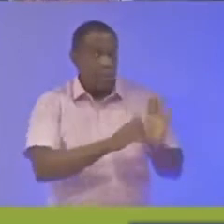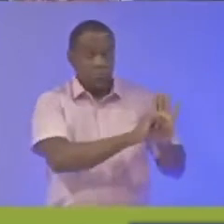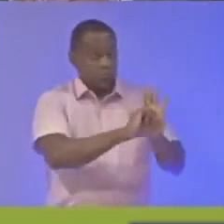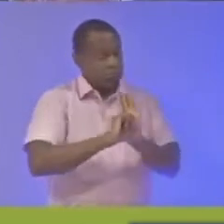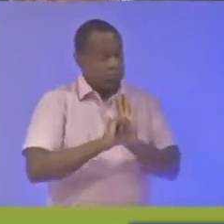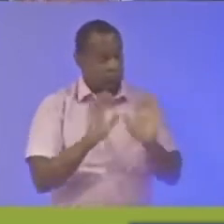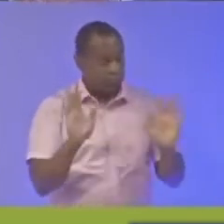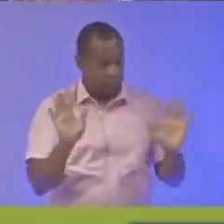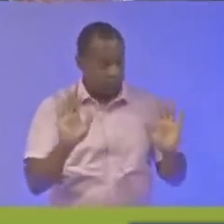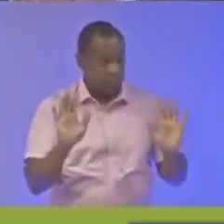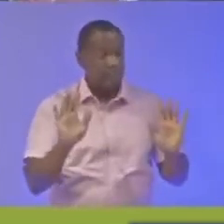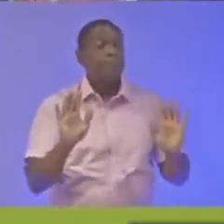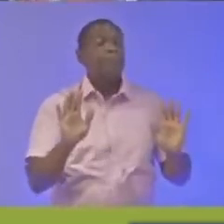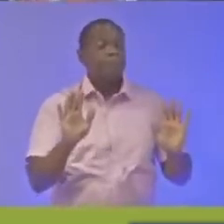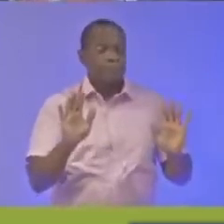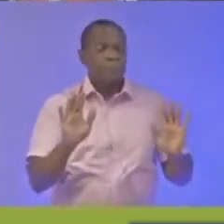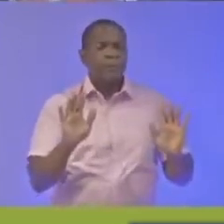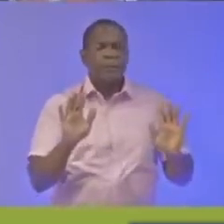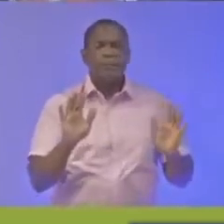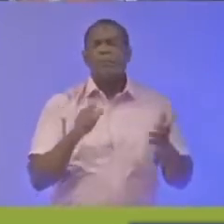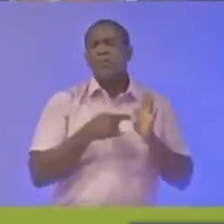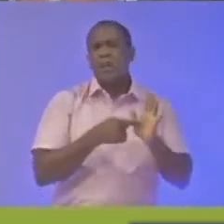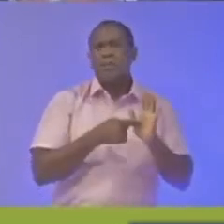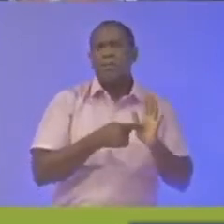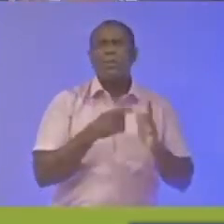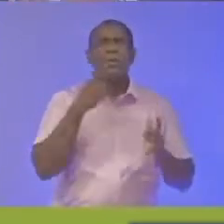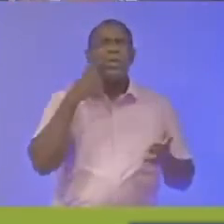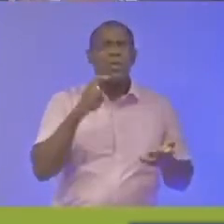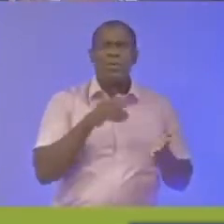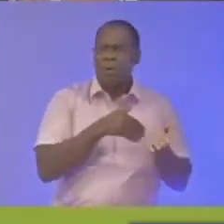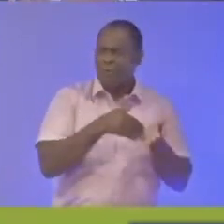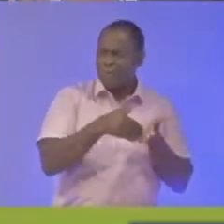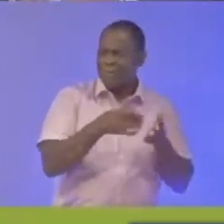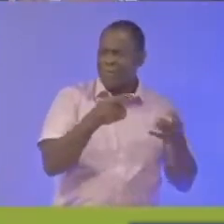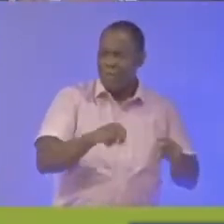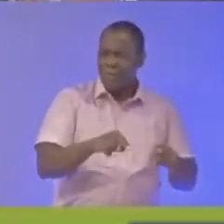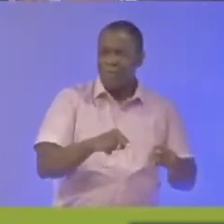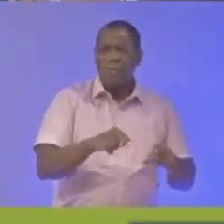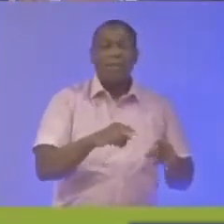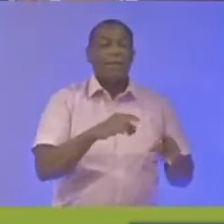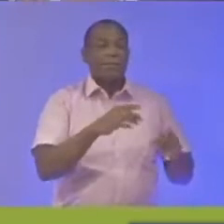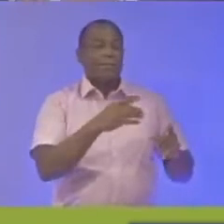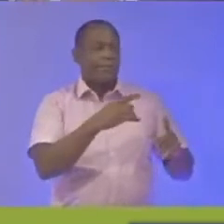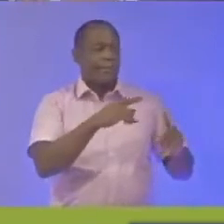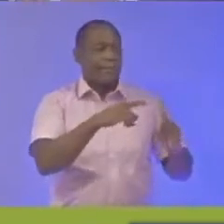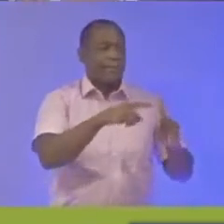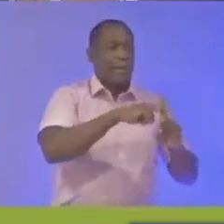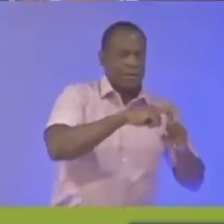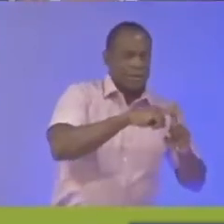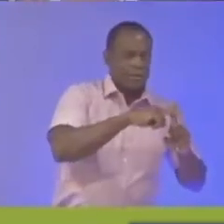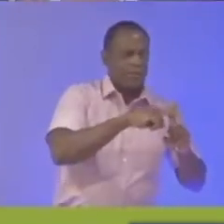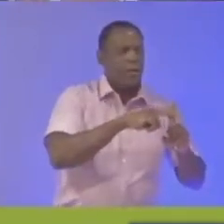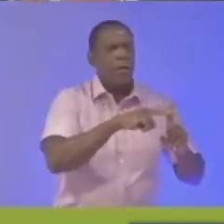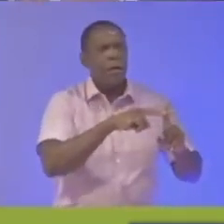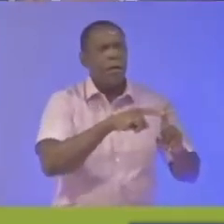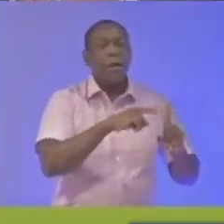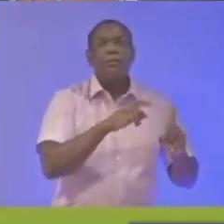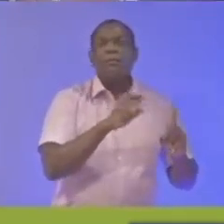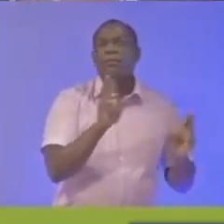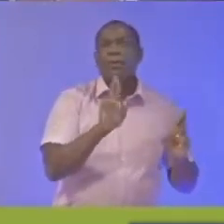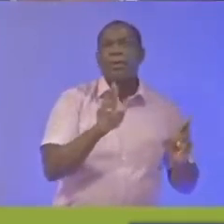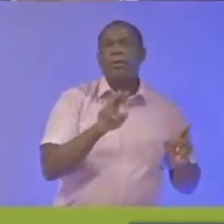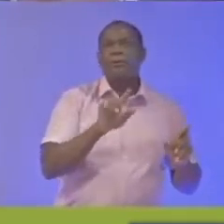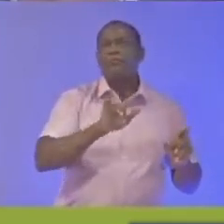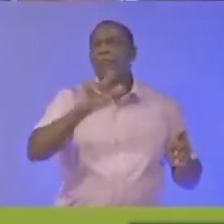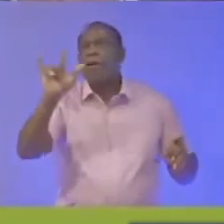a common example that you find is somebody having a positive as they take a test for the purposes of travel they